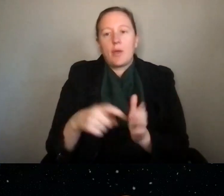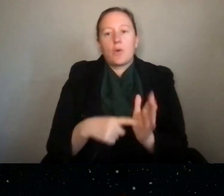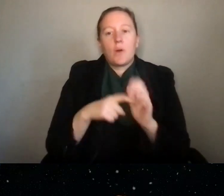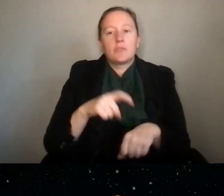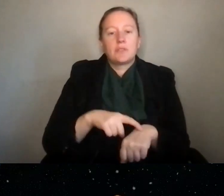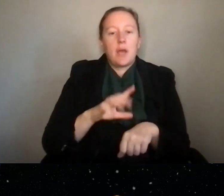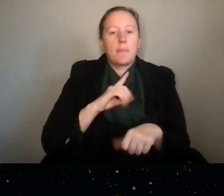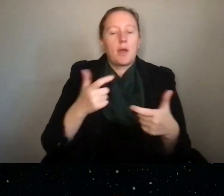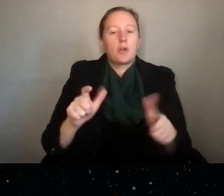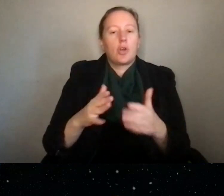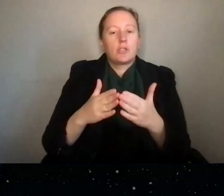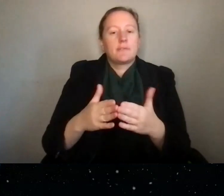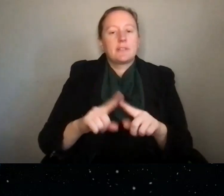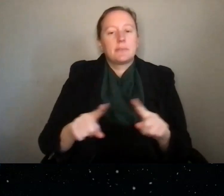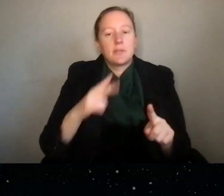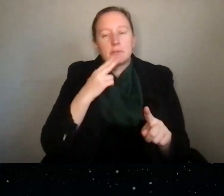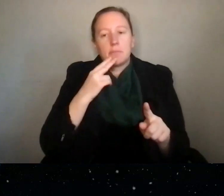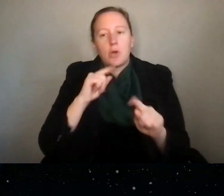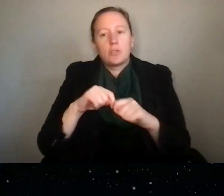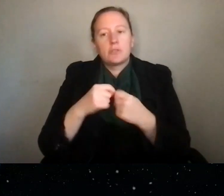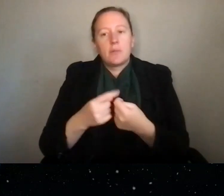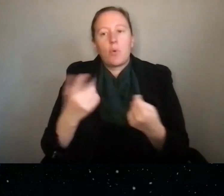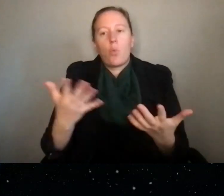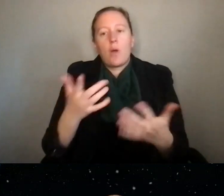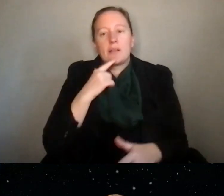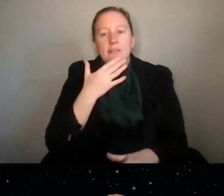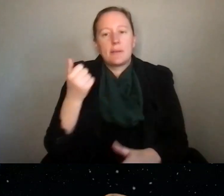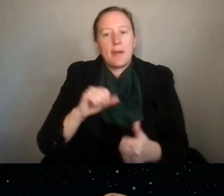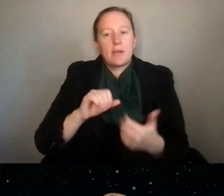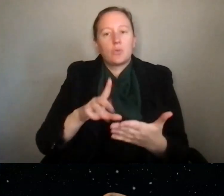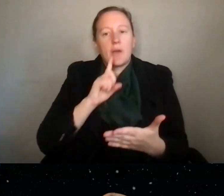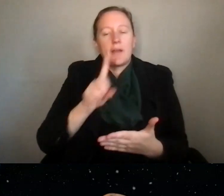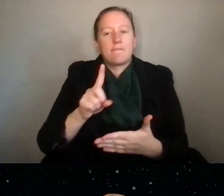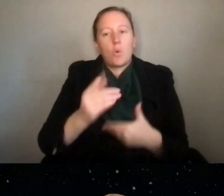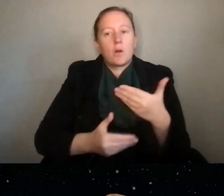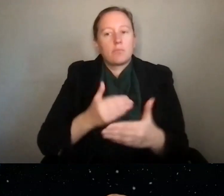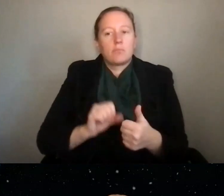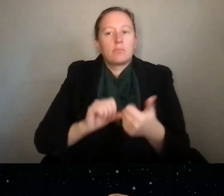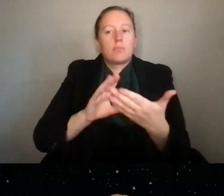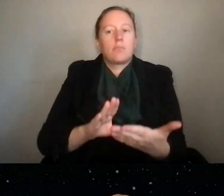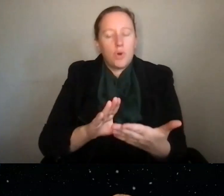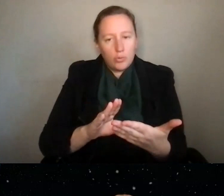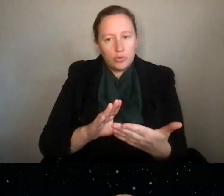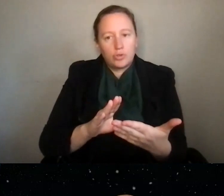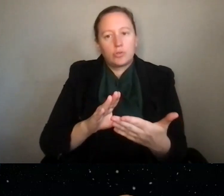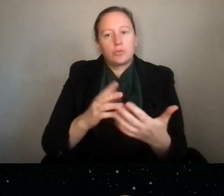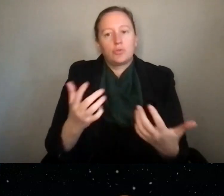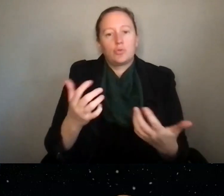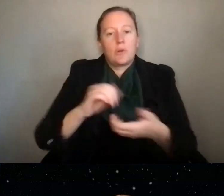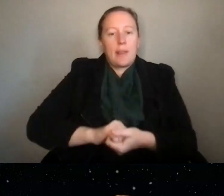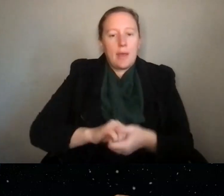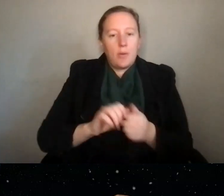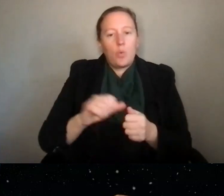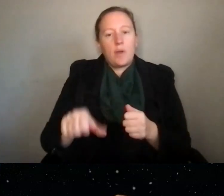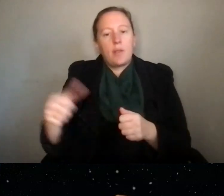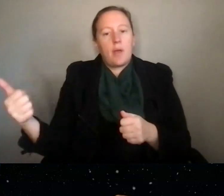but only a small team, what would the best way to go forward? What would be the best way to go forward to arrange collaborations with